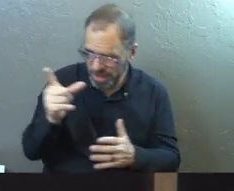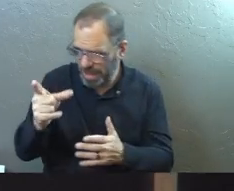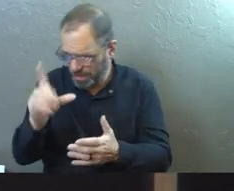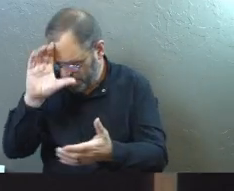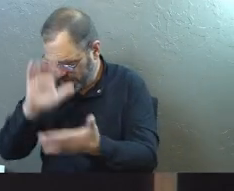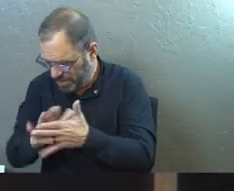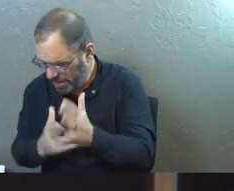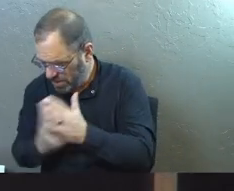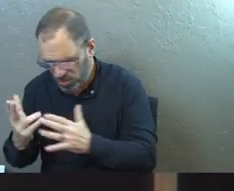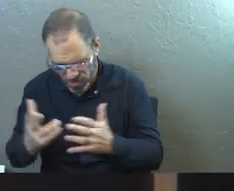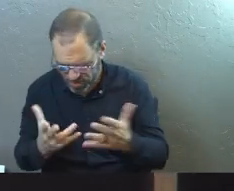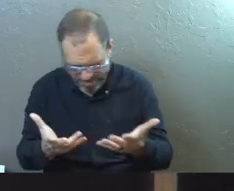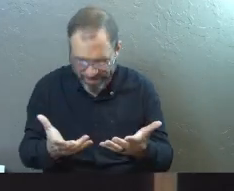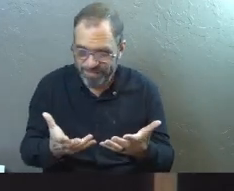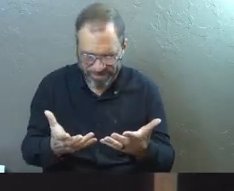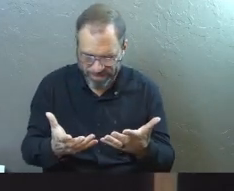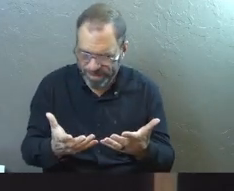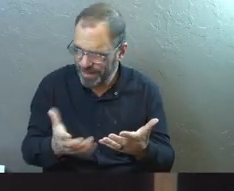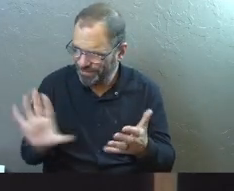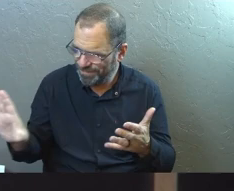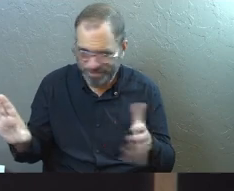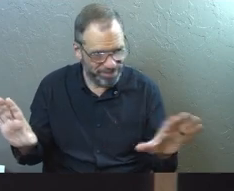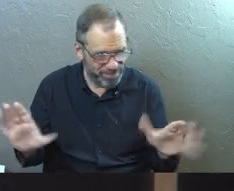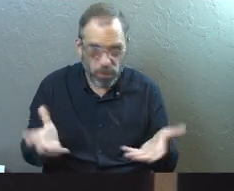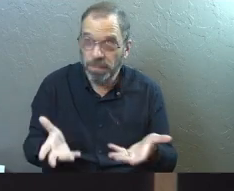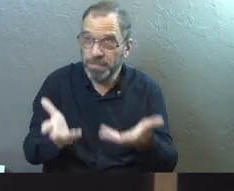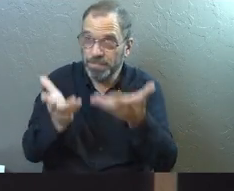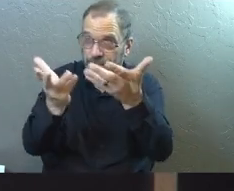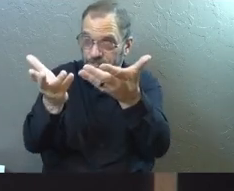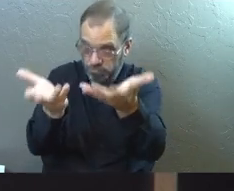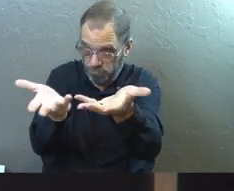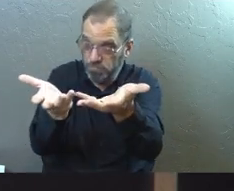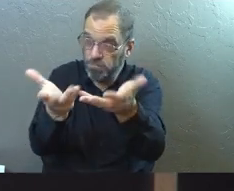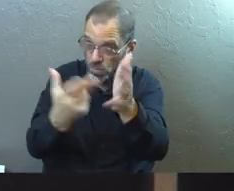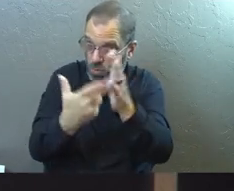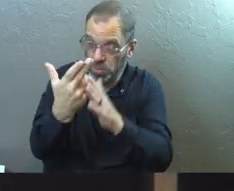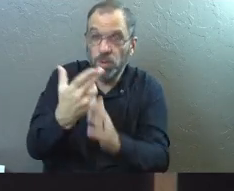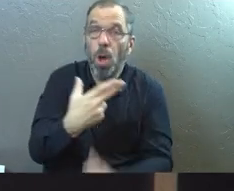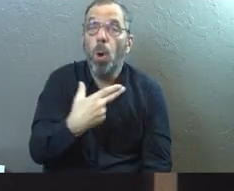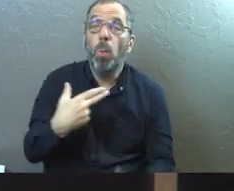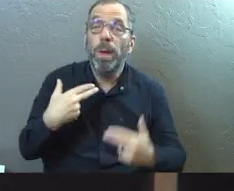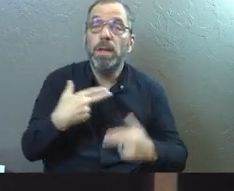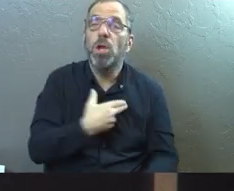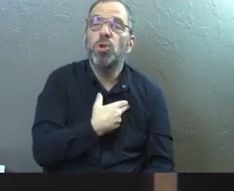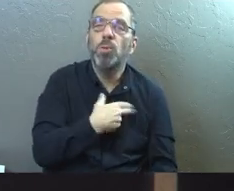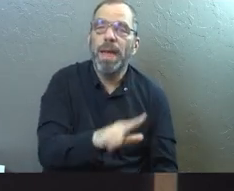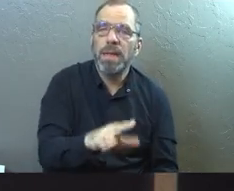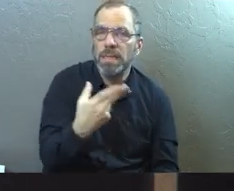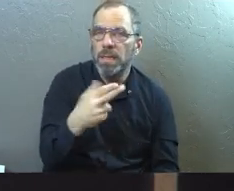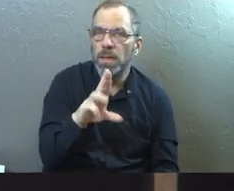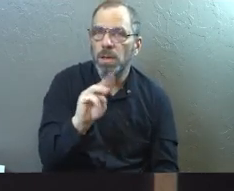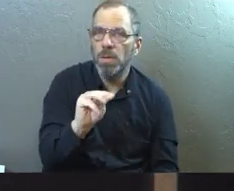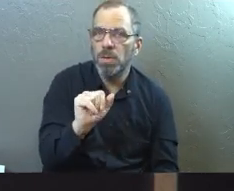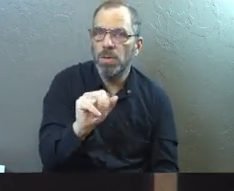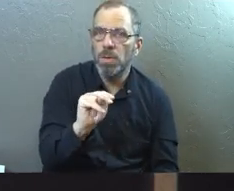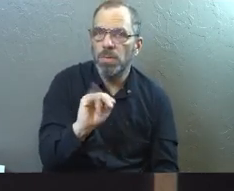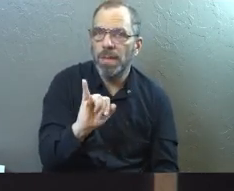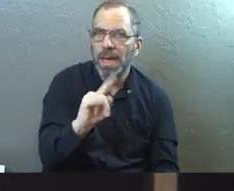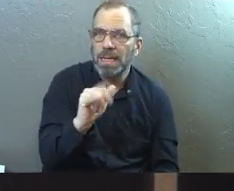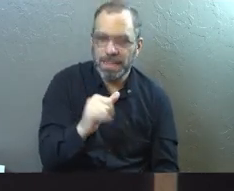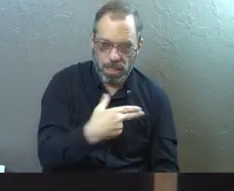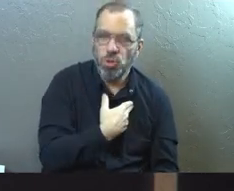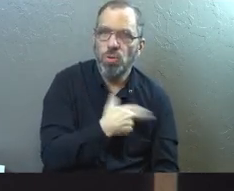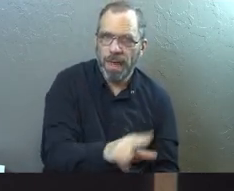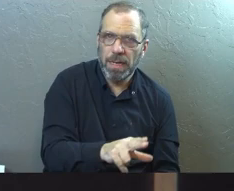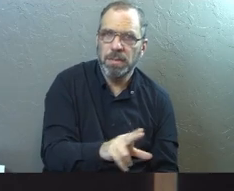this is the truth, we should submit them to Jesus. When humanity gets in the way, we submit it to Jesus. Submission